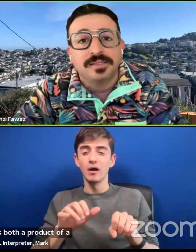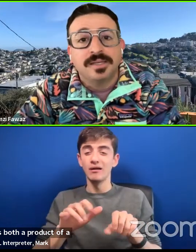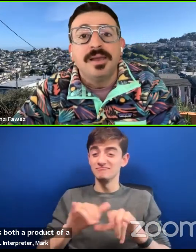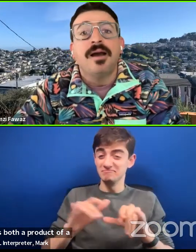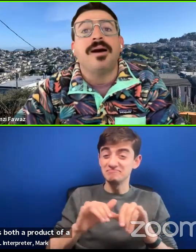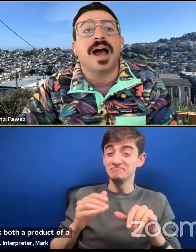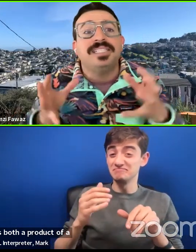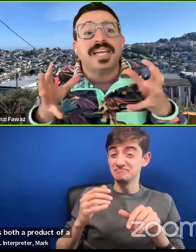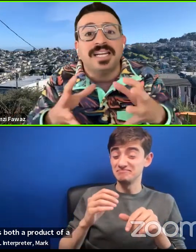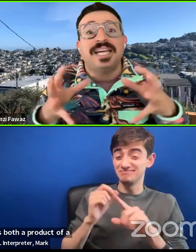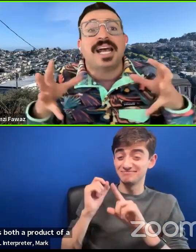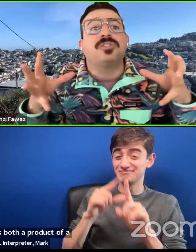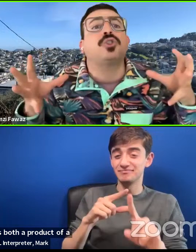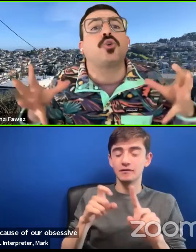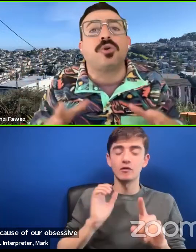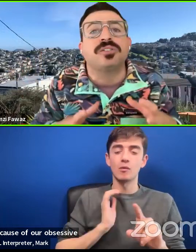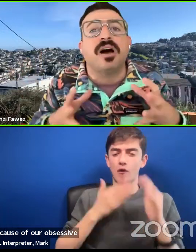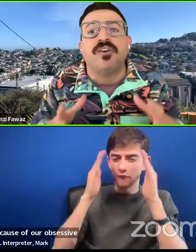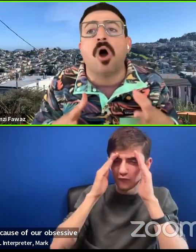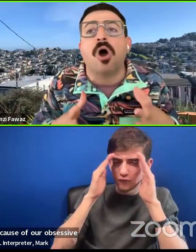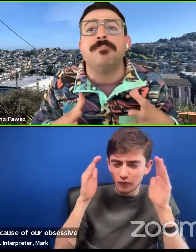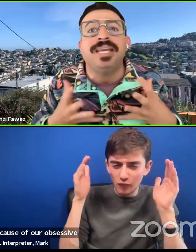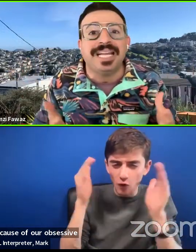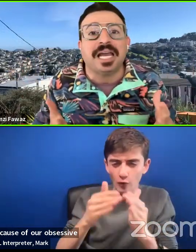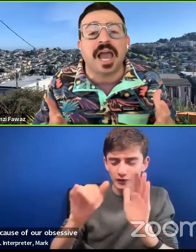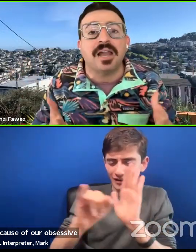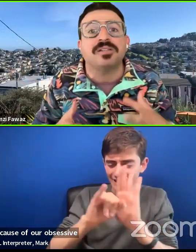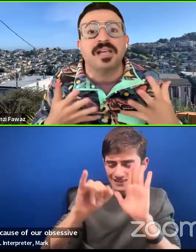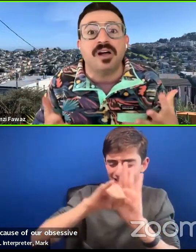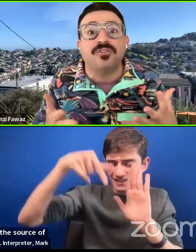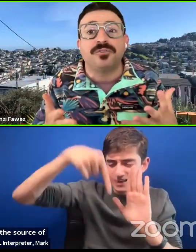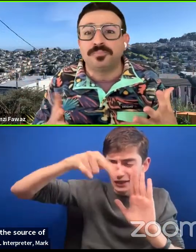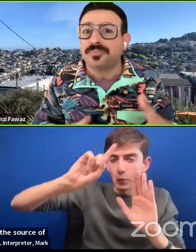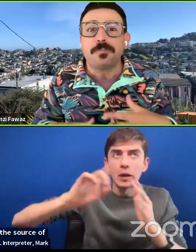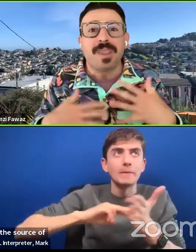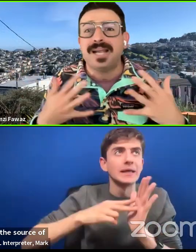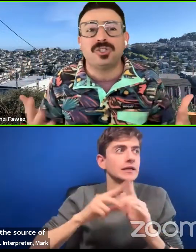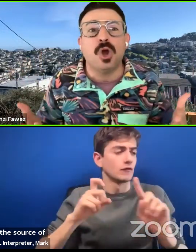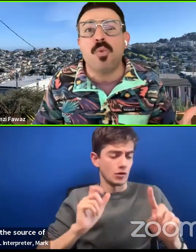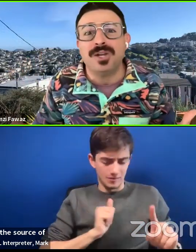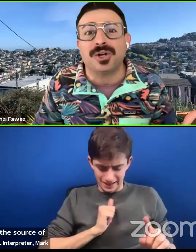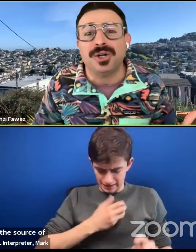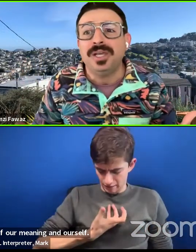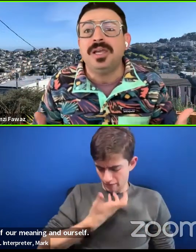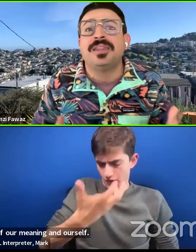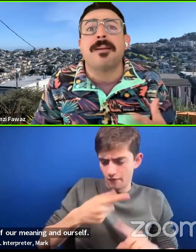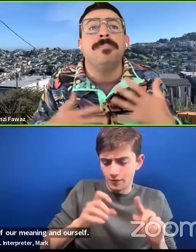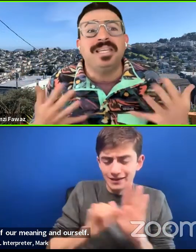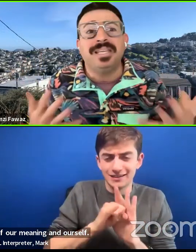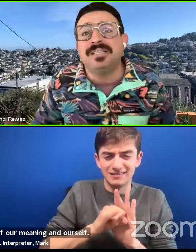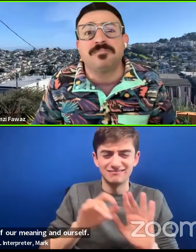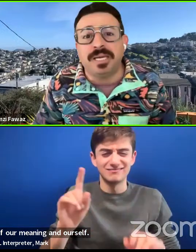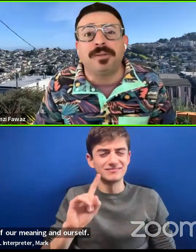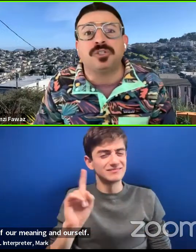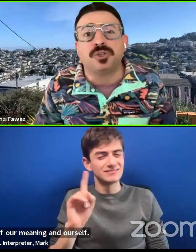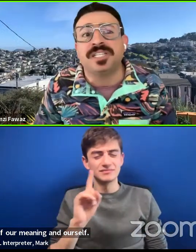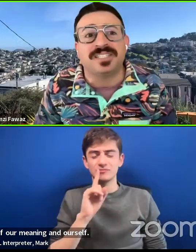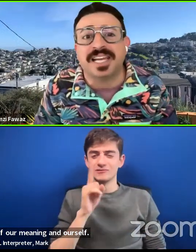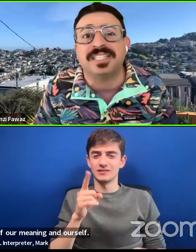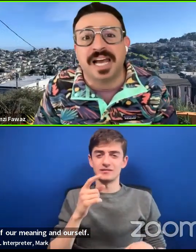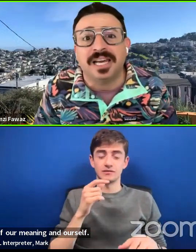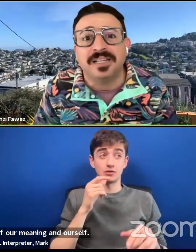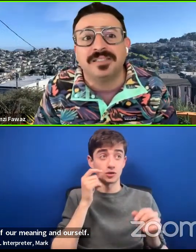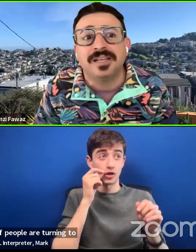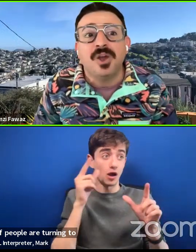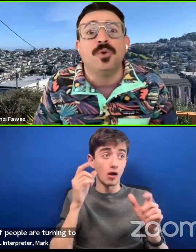focus on identity as the source of our meaning and our self. It's no wonder that millions of people are